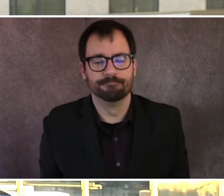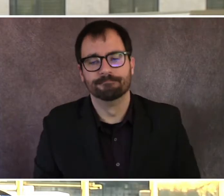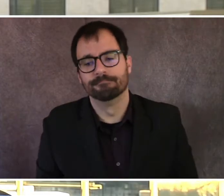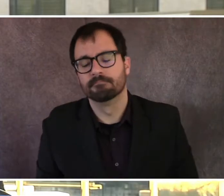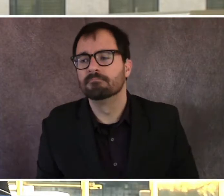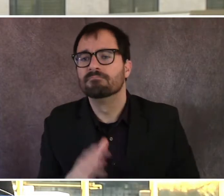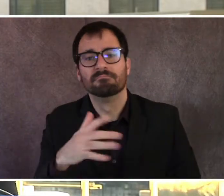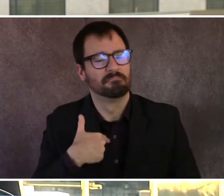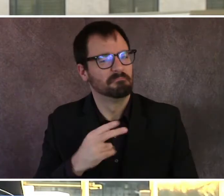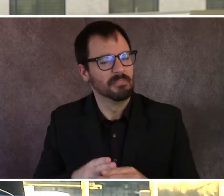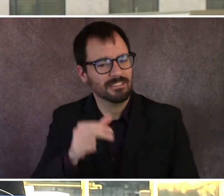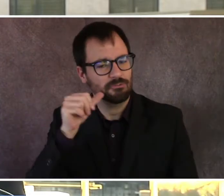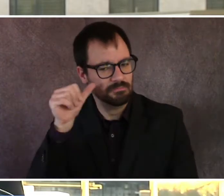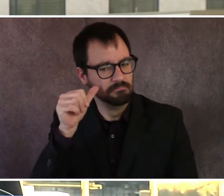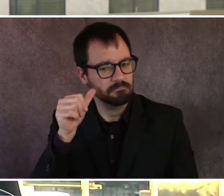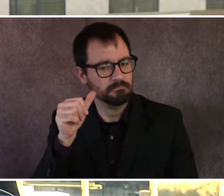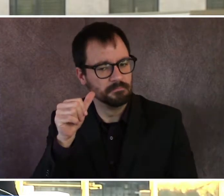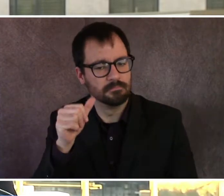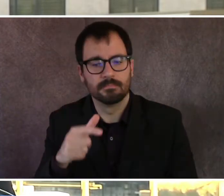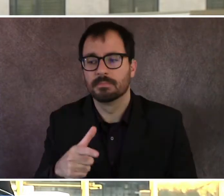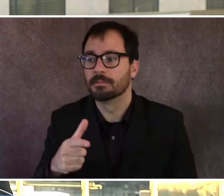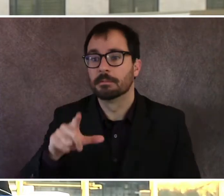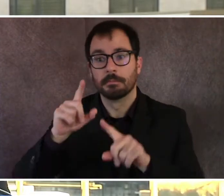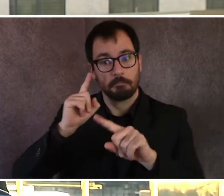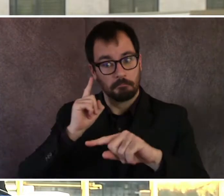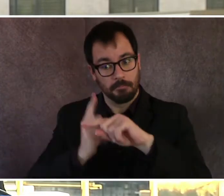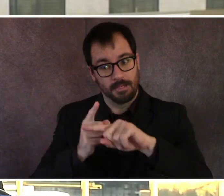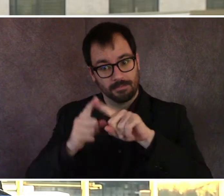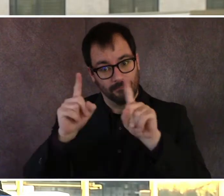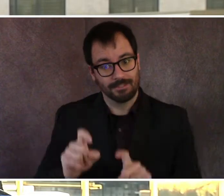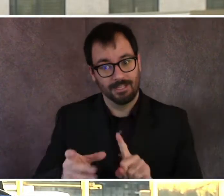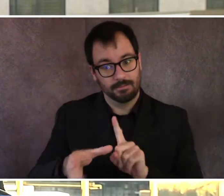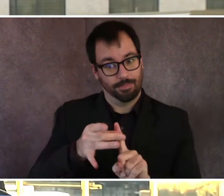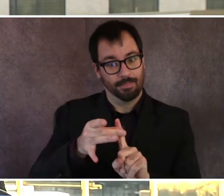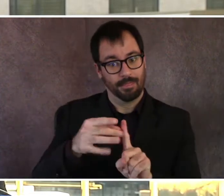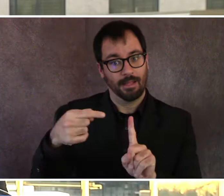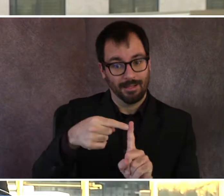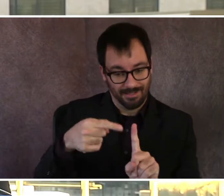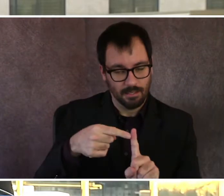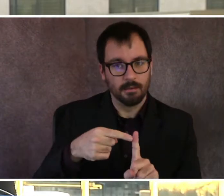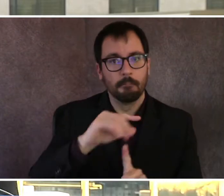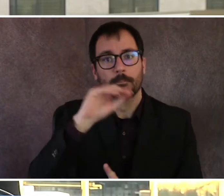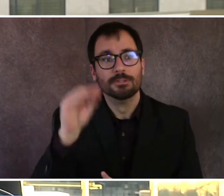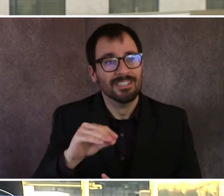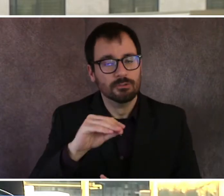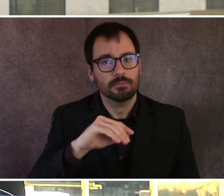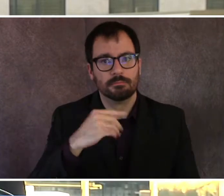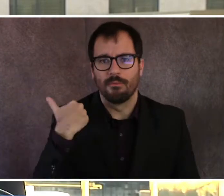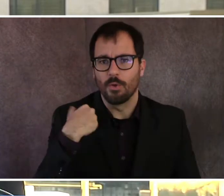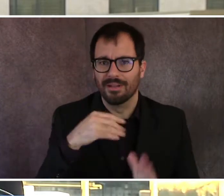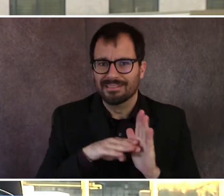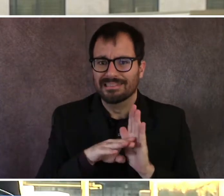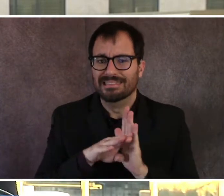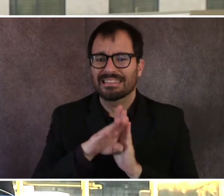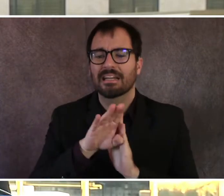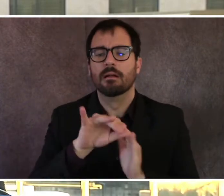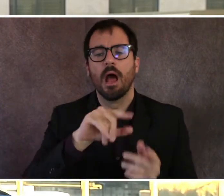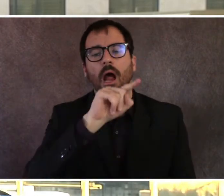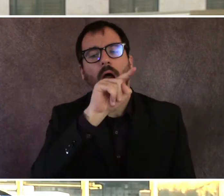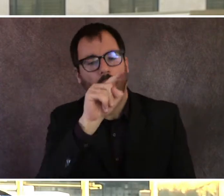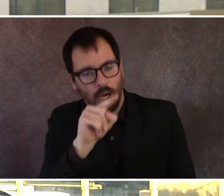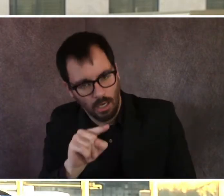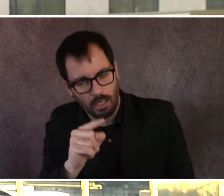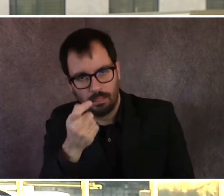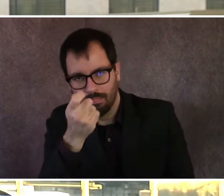yesterday, our positive test rate came down somewhat to 7.2 percent. We increased testing, and at the same time, we saw fewer